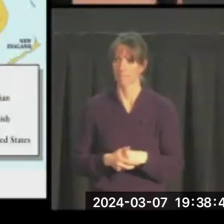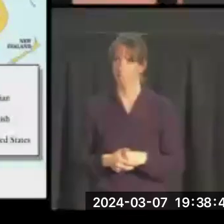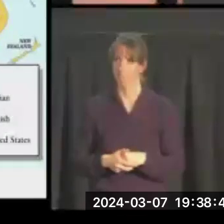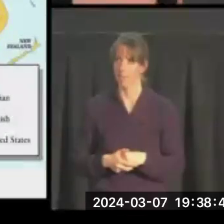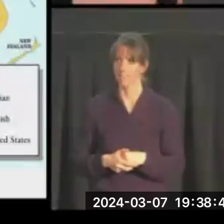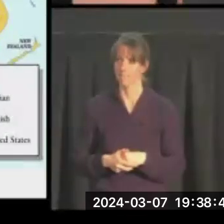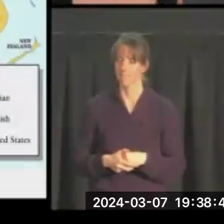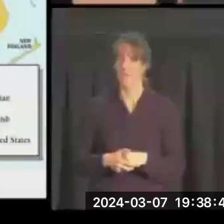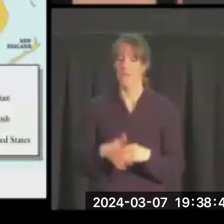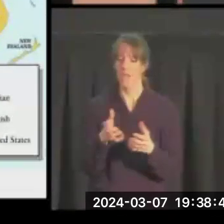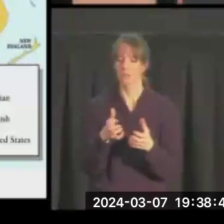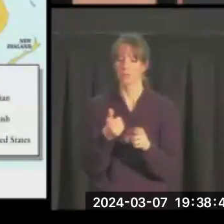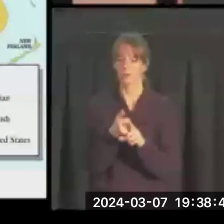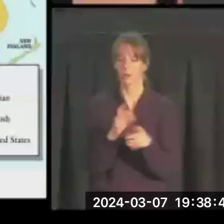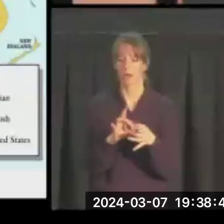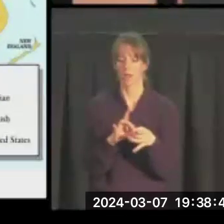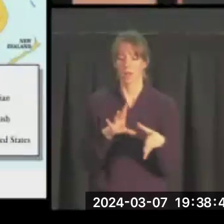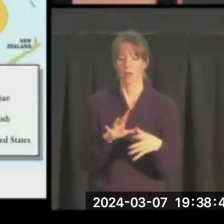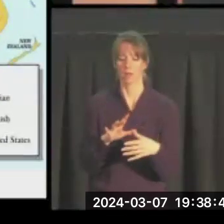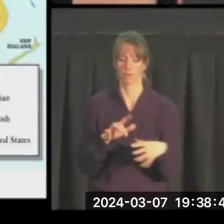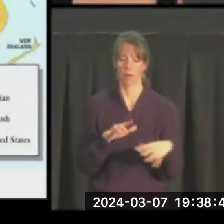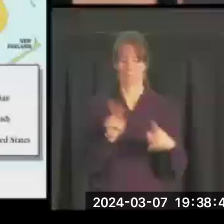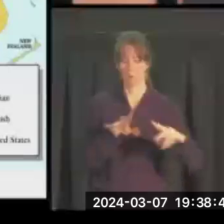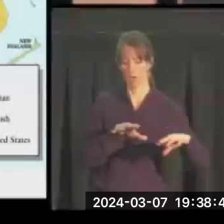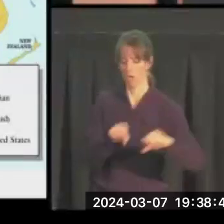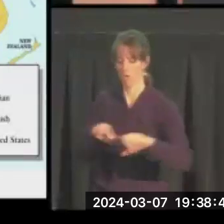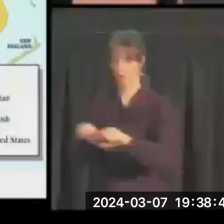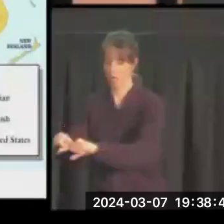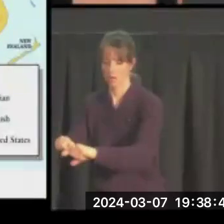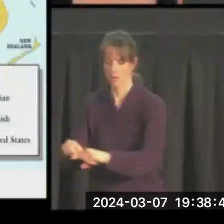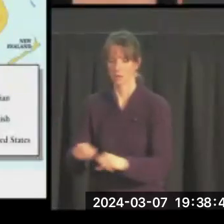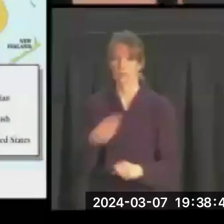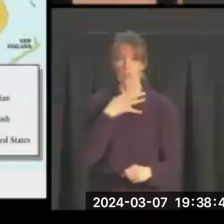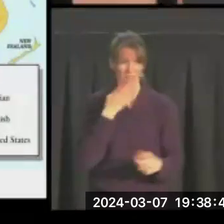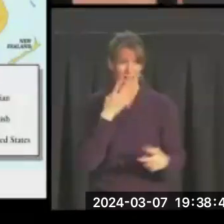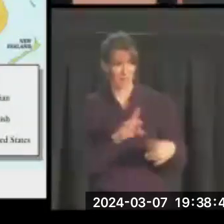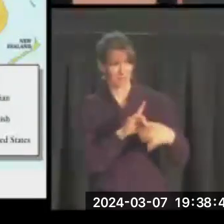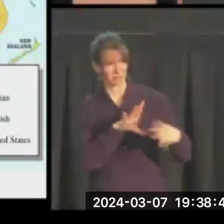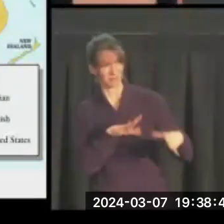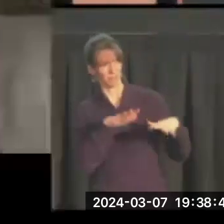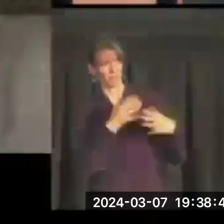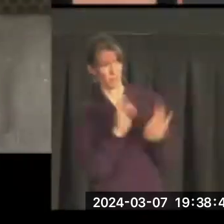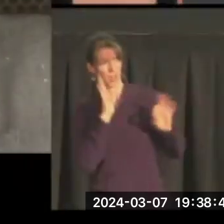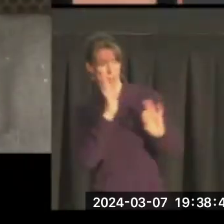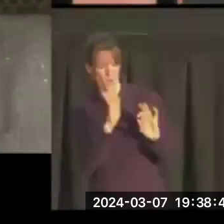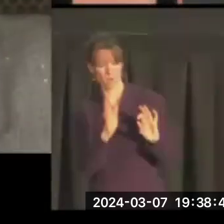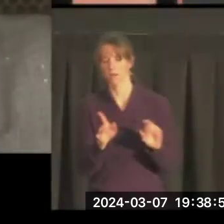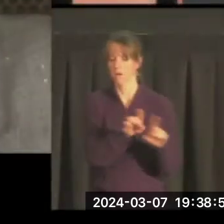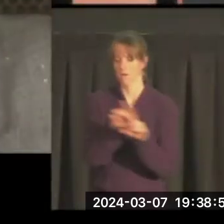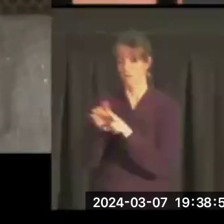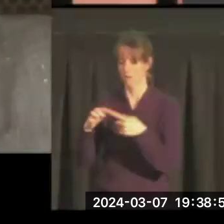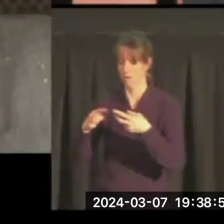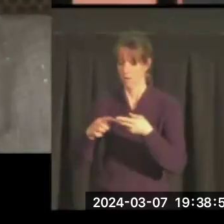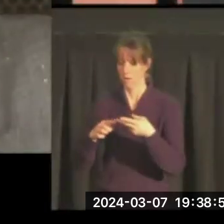Longing to be free from colonial empires and wondering whether it's going to happen. This is also a time when